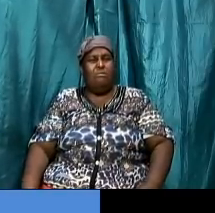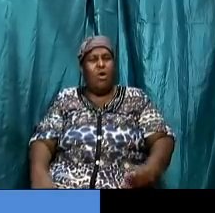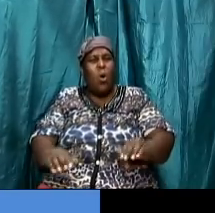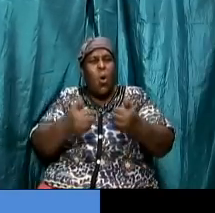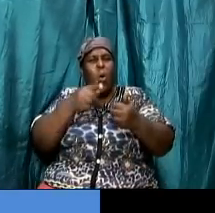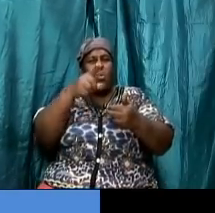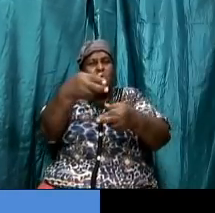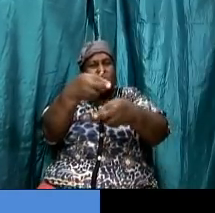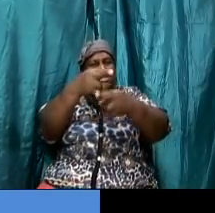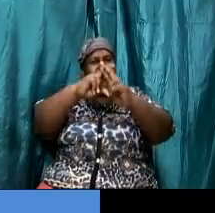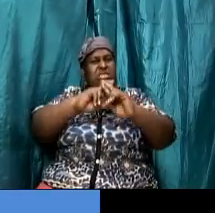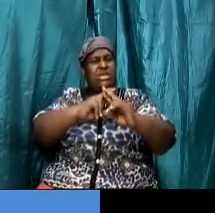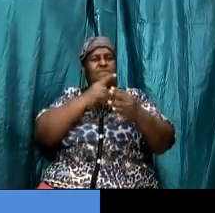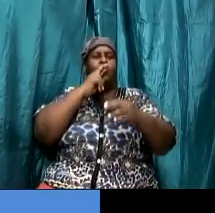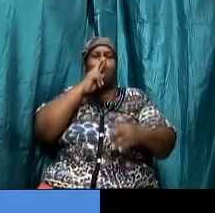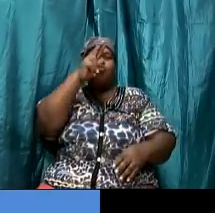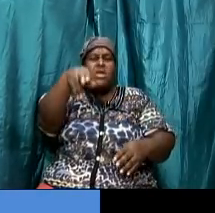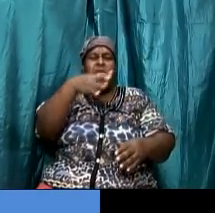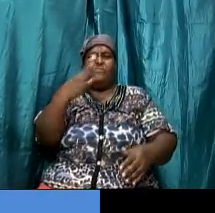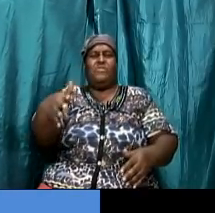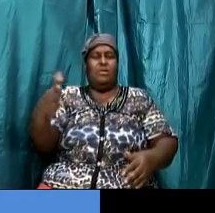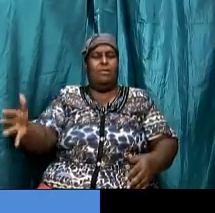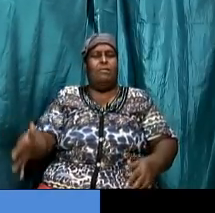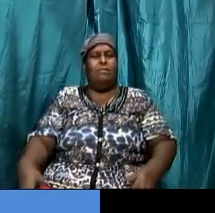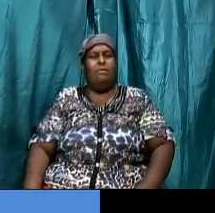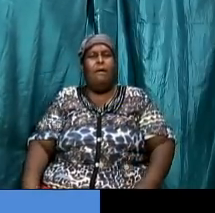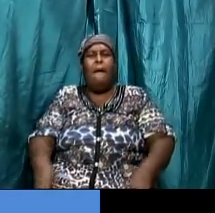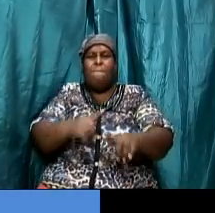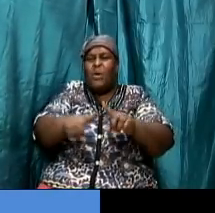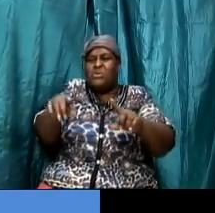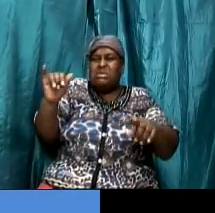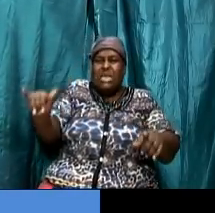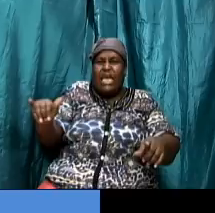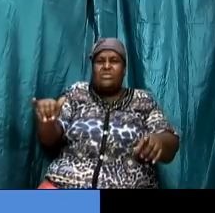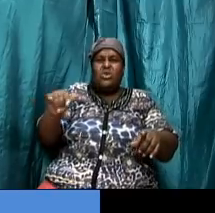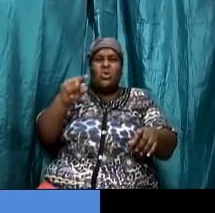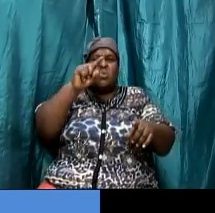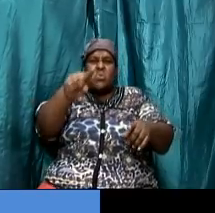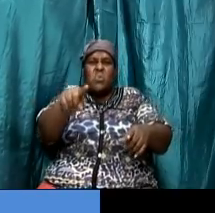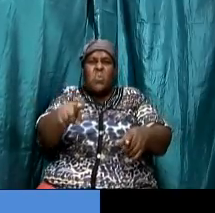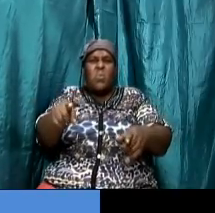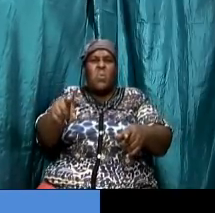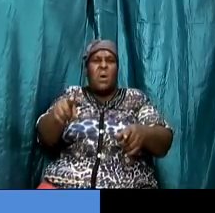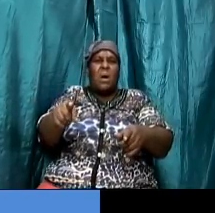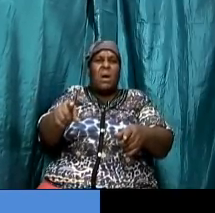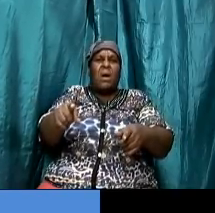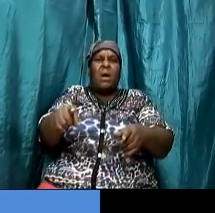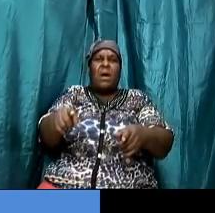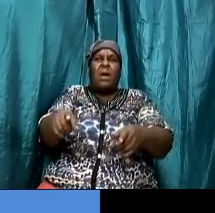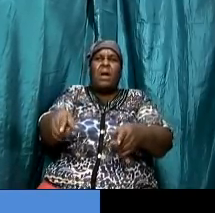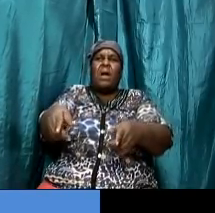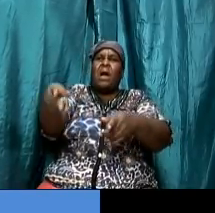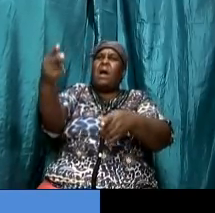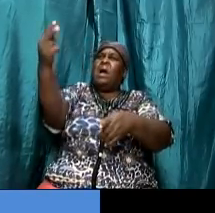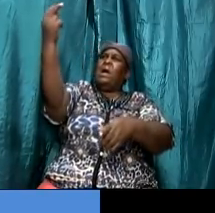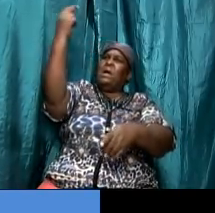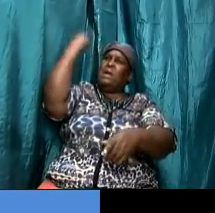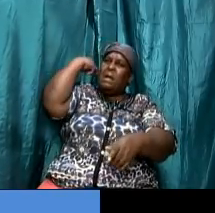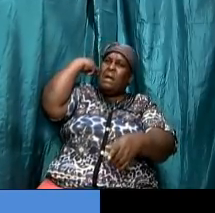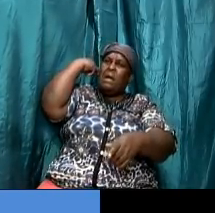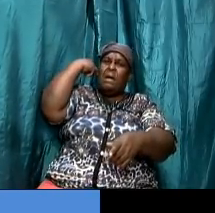it that you get this real thing but yet still you're going back to the weak and beggarly elements